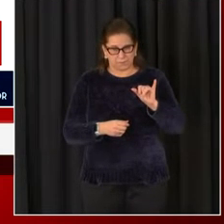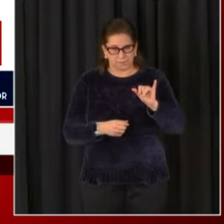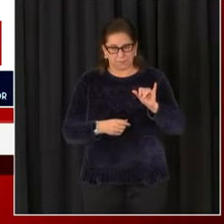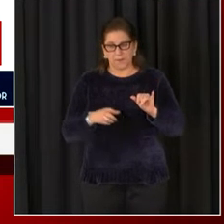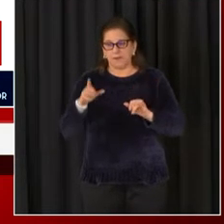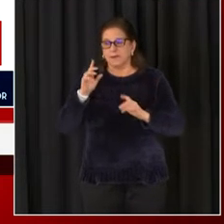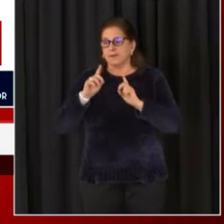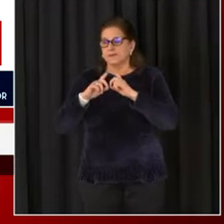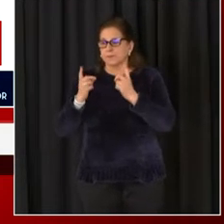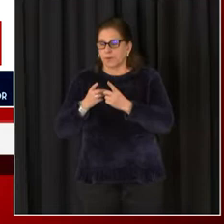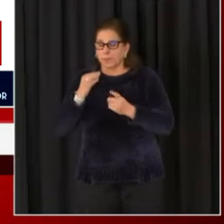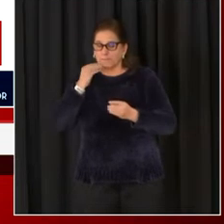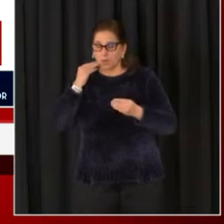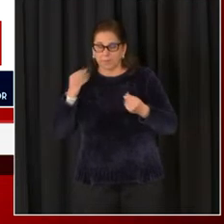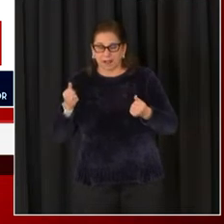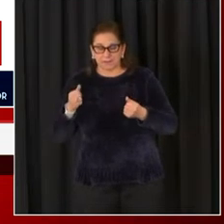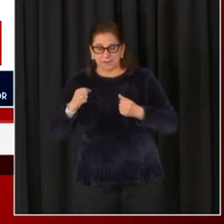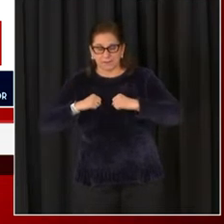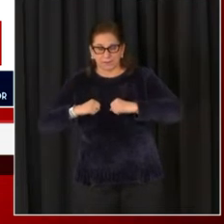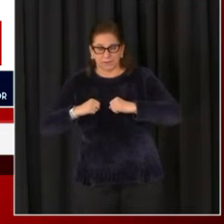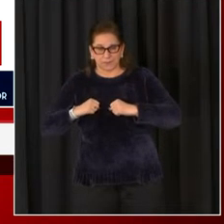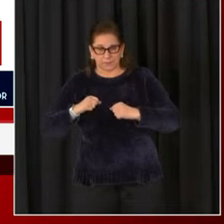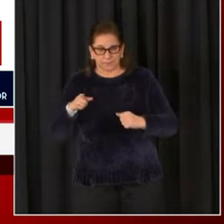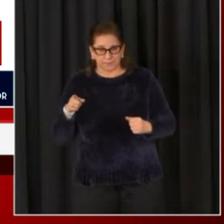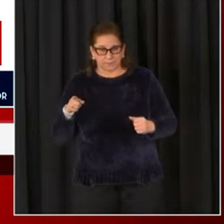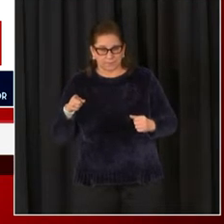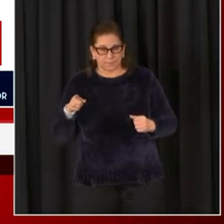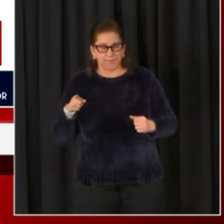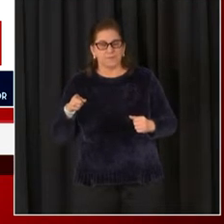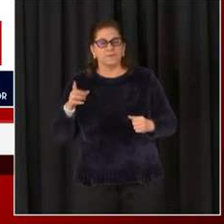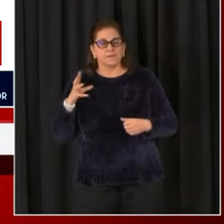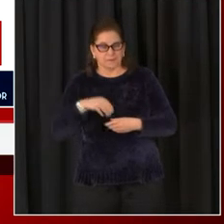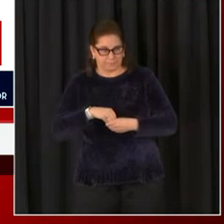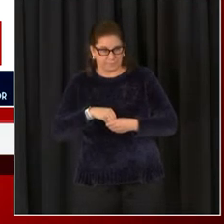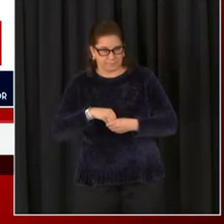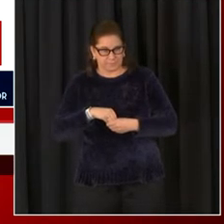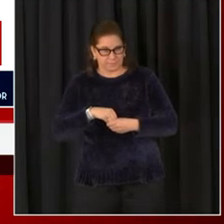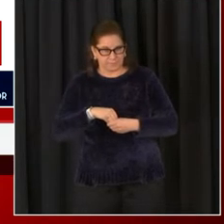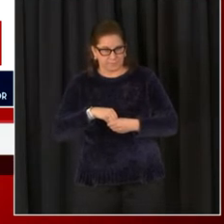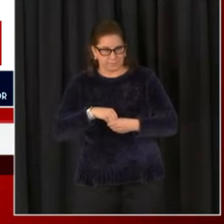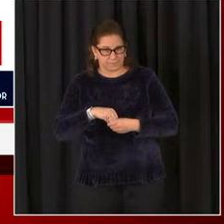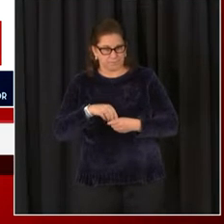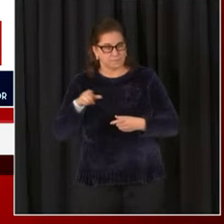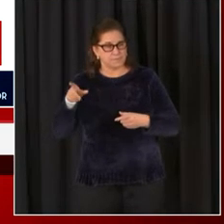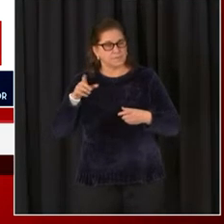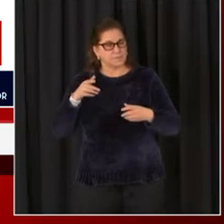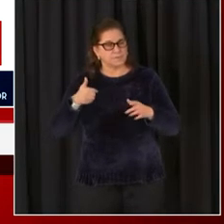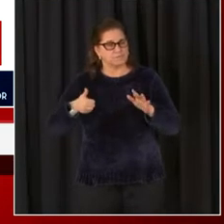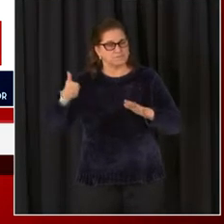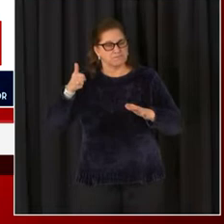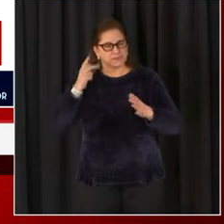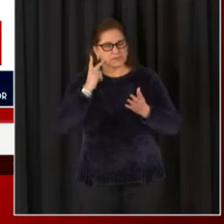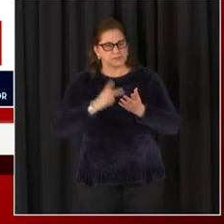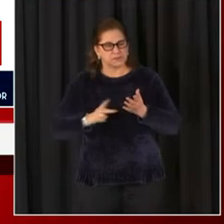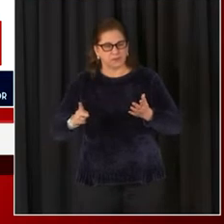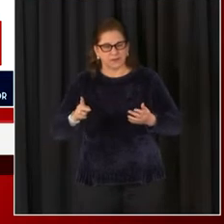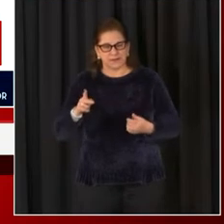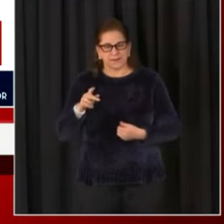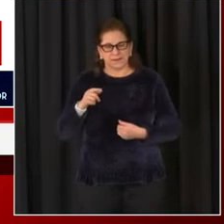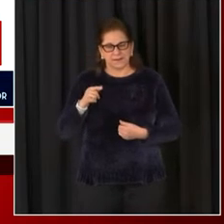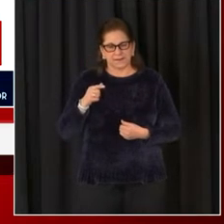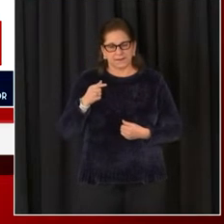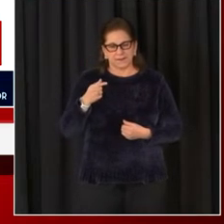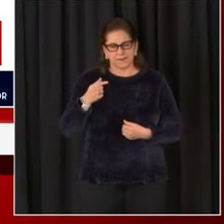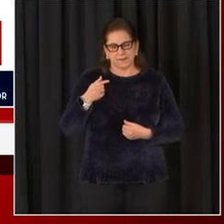their most recent acting secretary, Pete Gaynor, whom we know well from his leadership at the